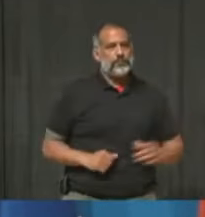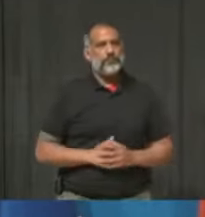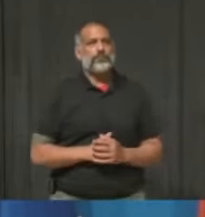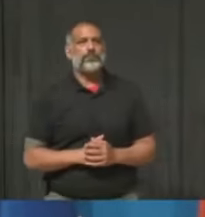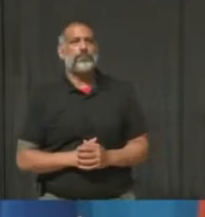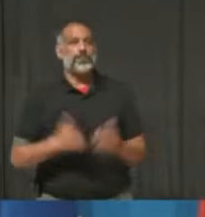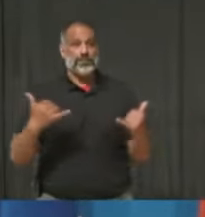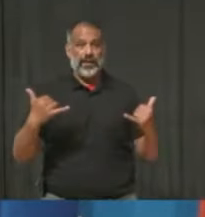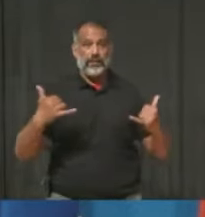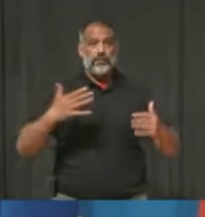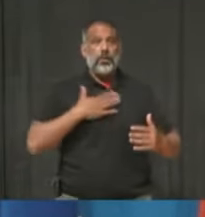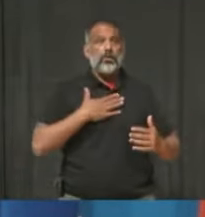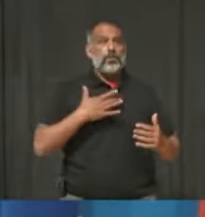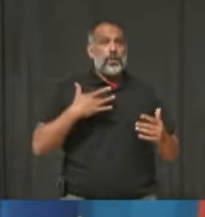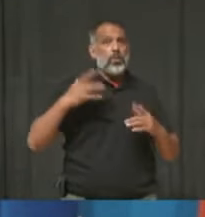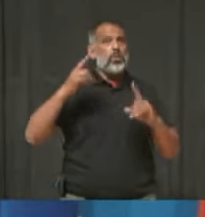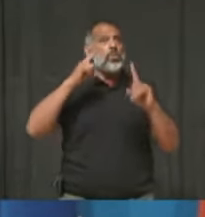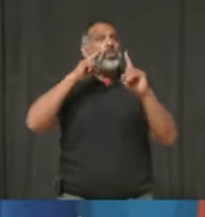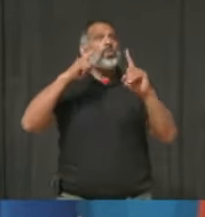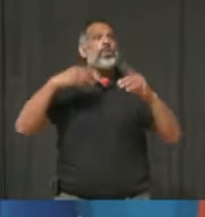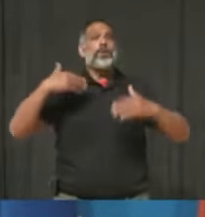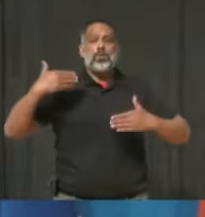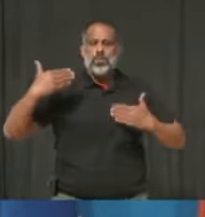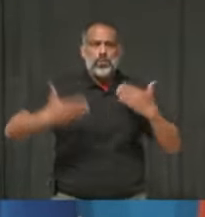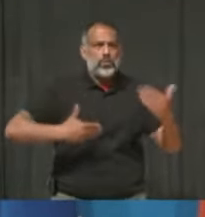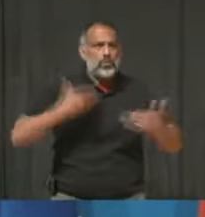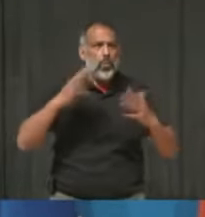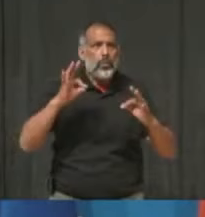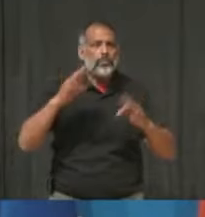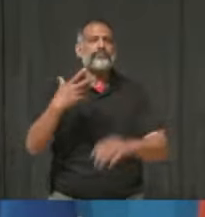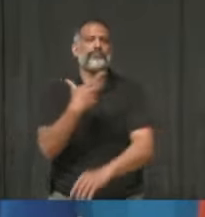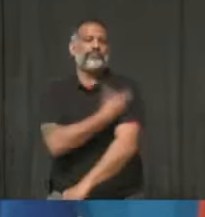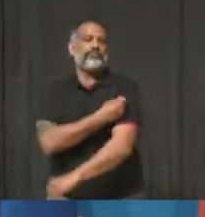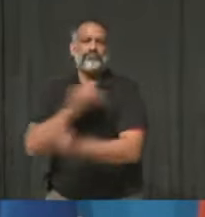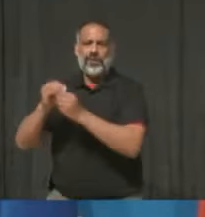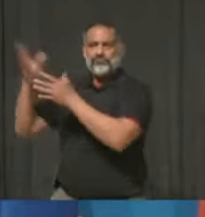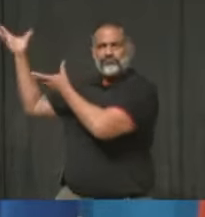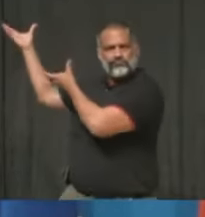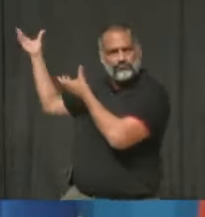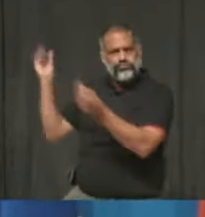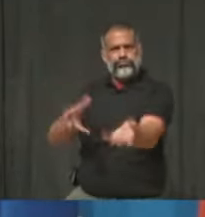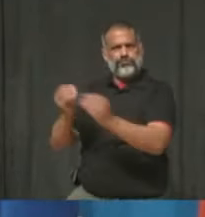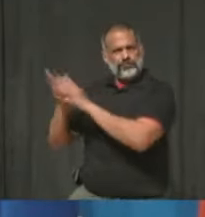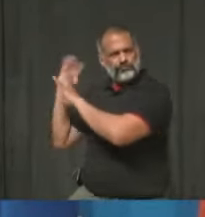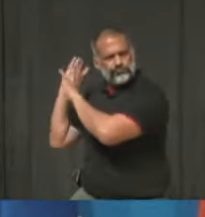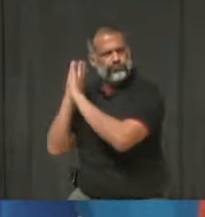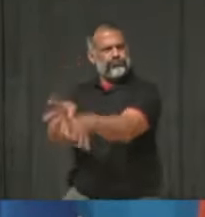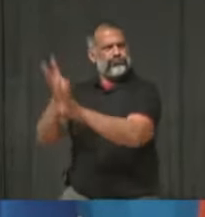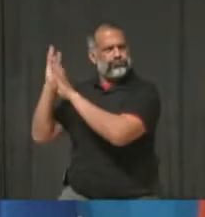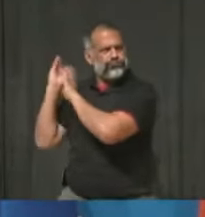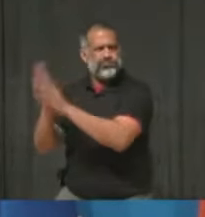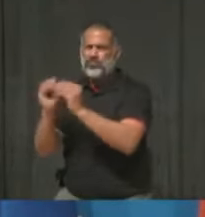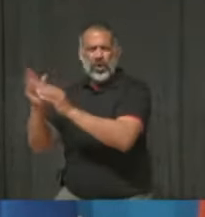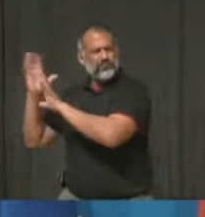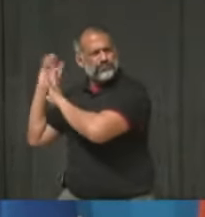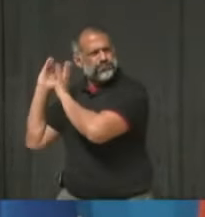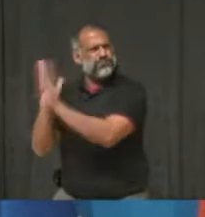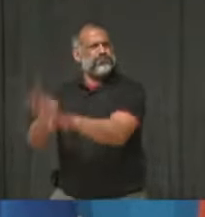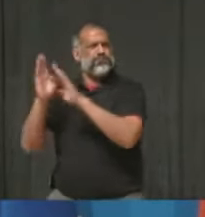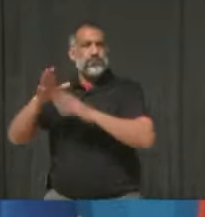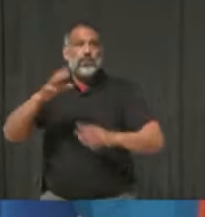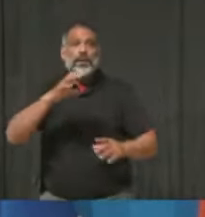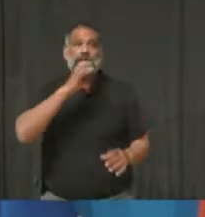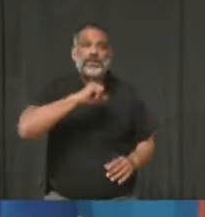is that our vaccine rollout has been completely ramped up here in the Region of Peel, with everyone 18